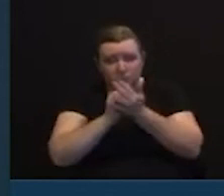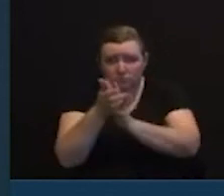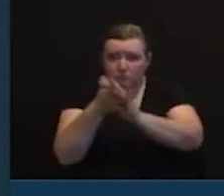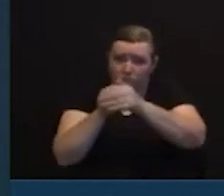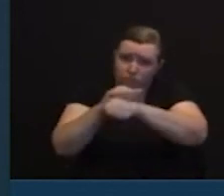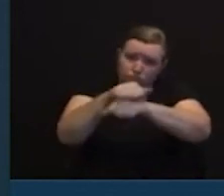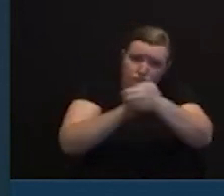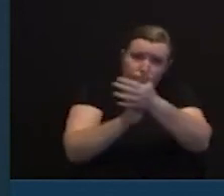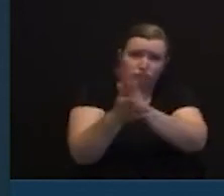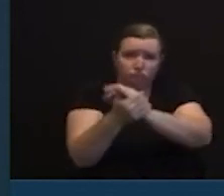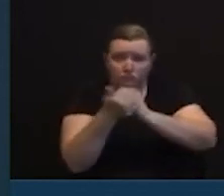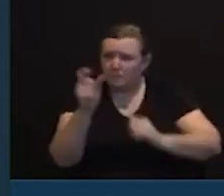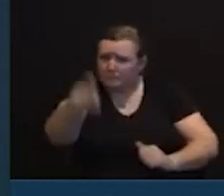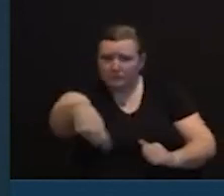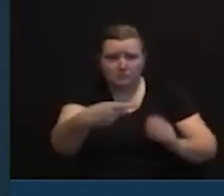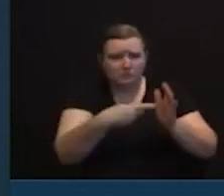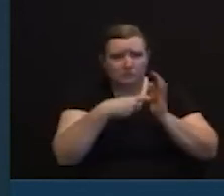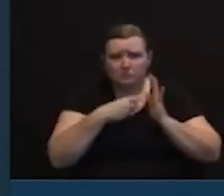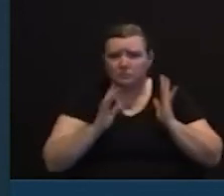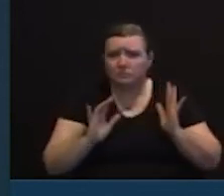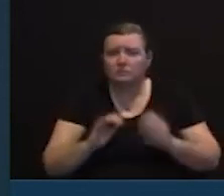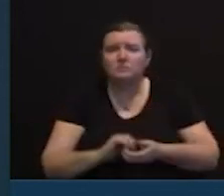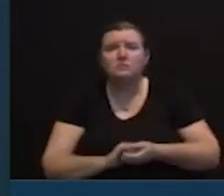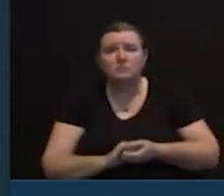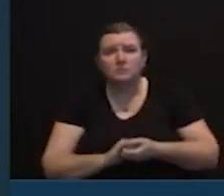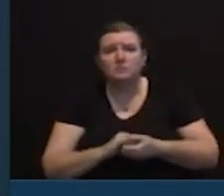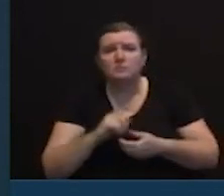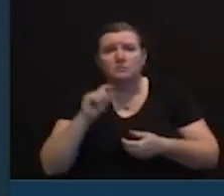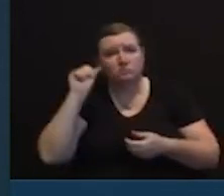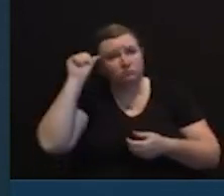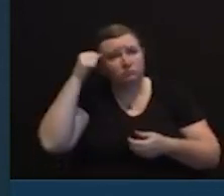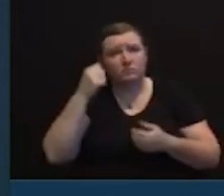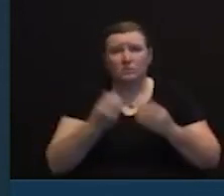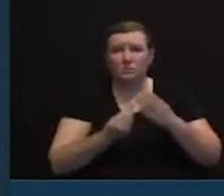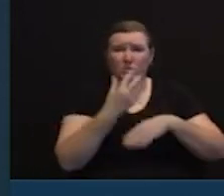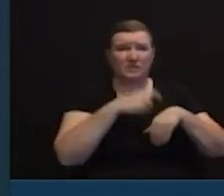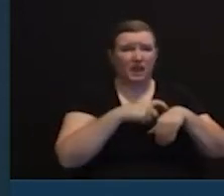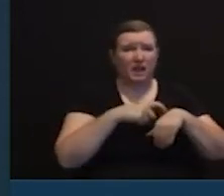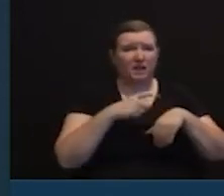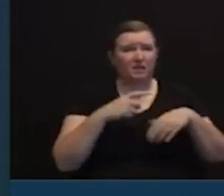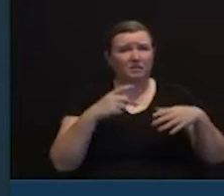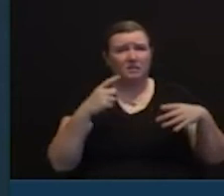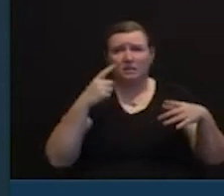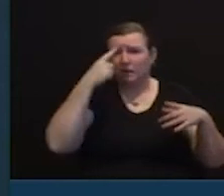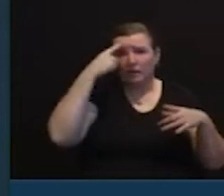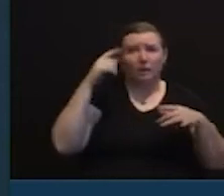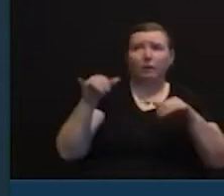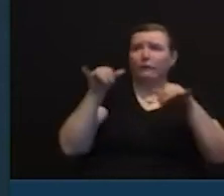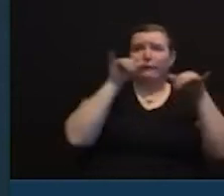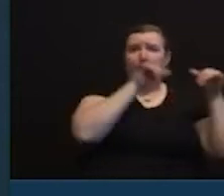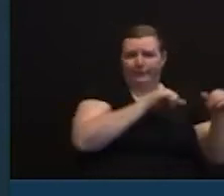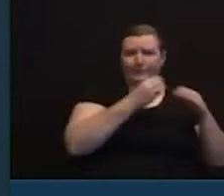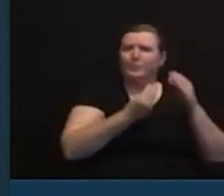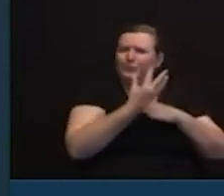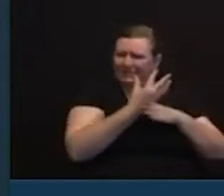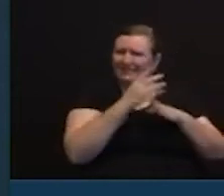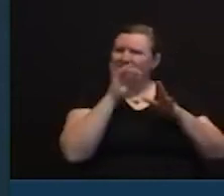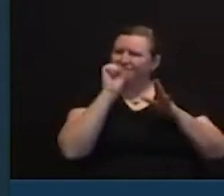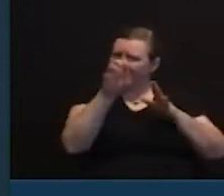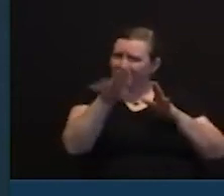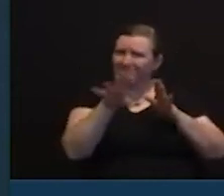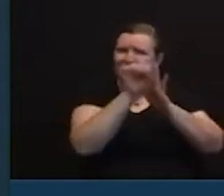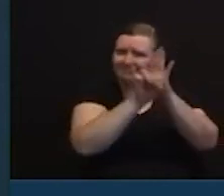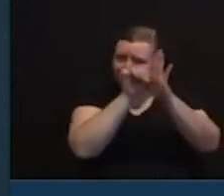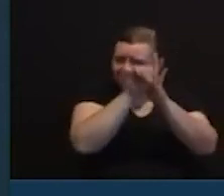to the mindset that saw us crush the curve throughout the spring. Look at all the places where and ways in which this virus is